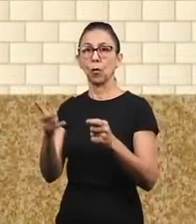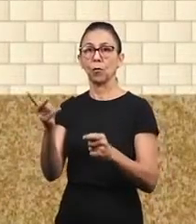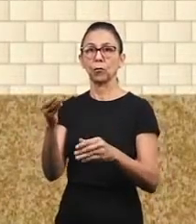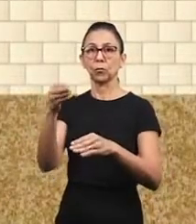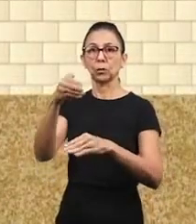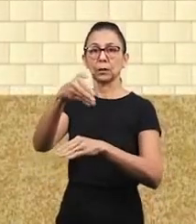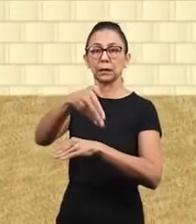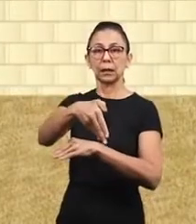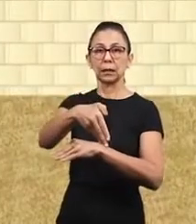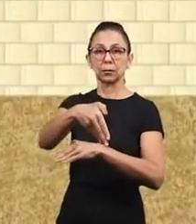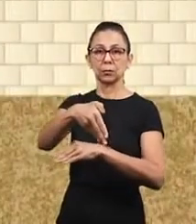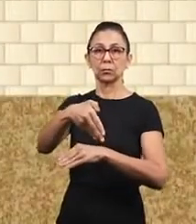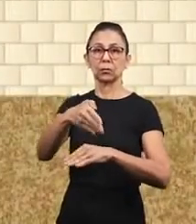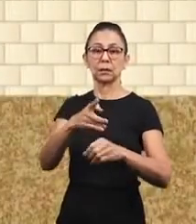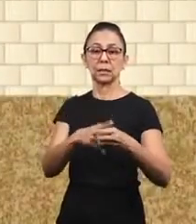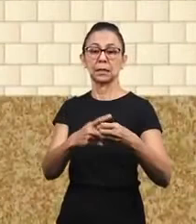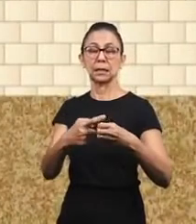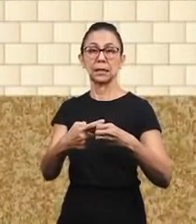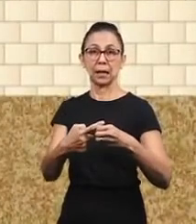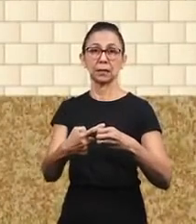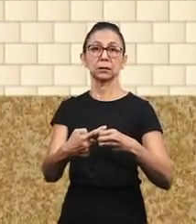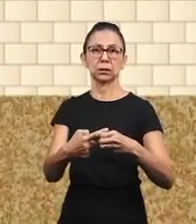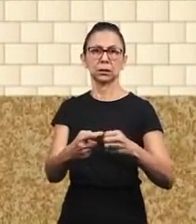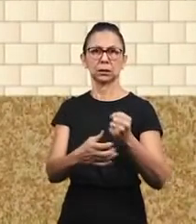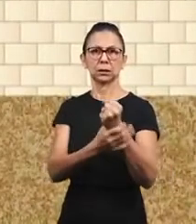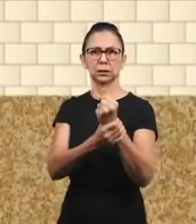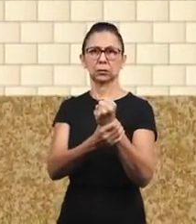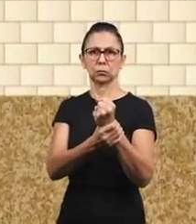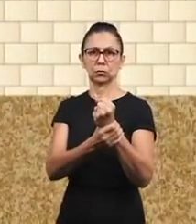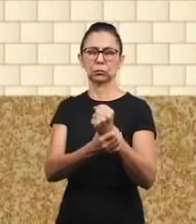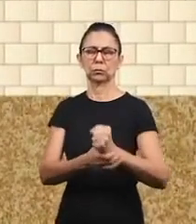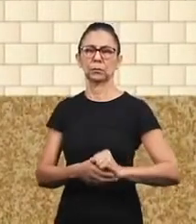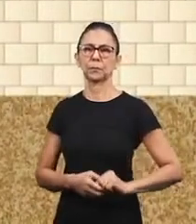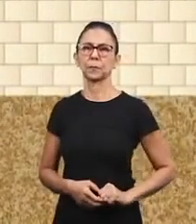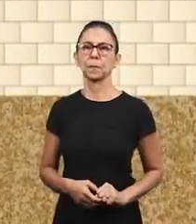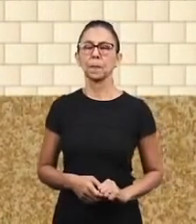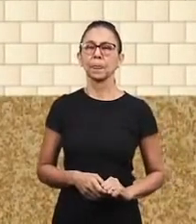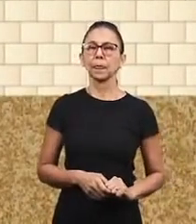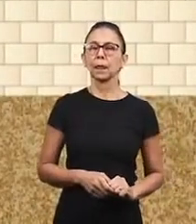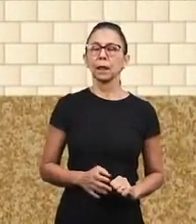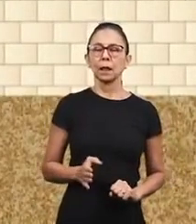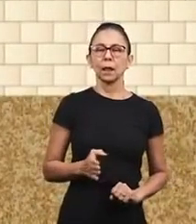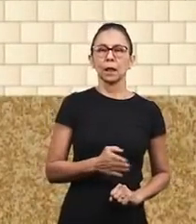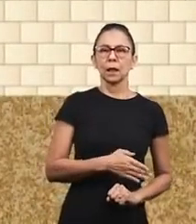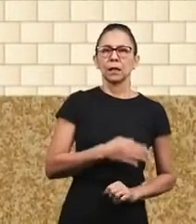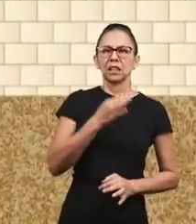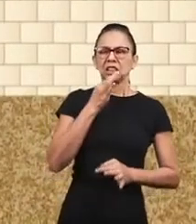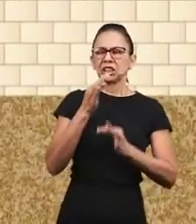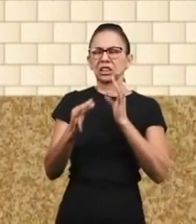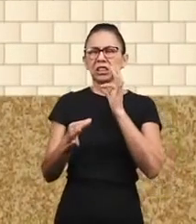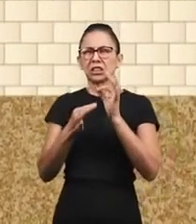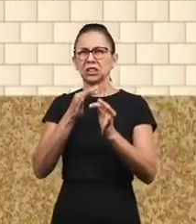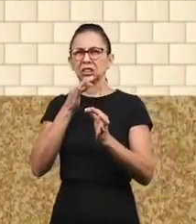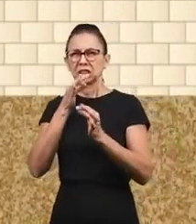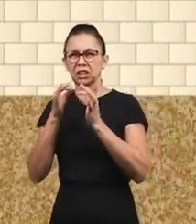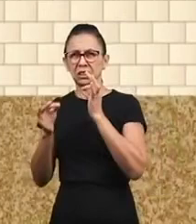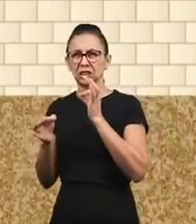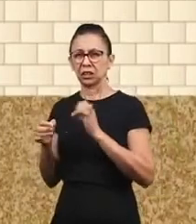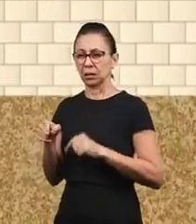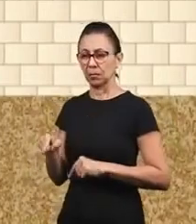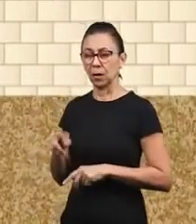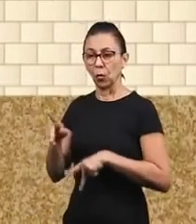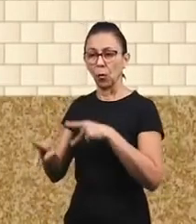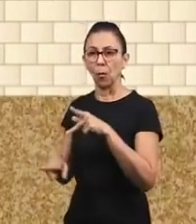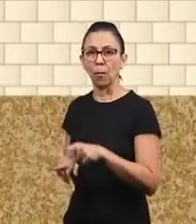even against the criticism the people of the Lord were not dismayed and and enemies continued to